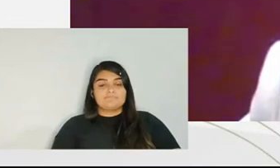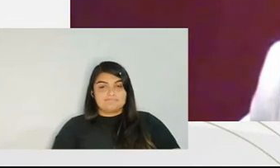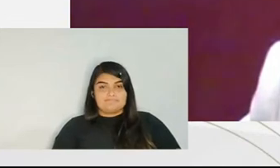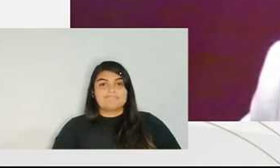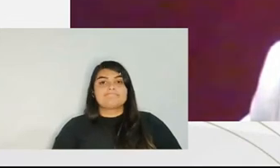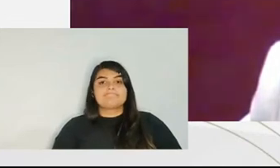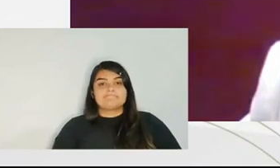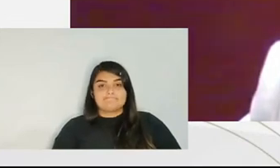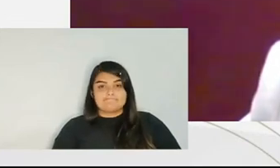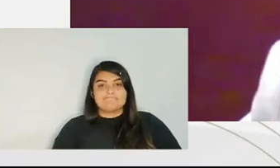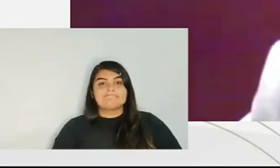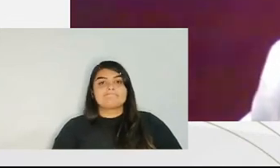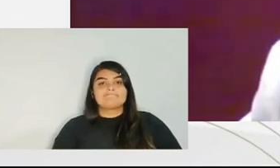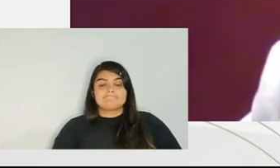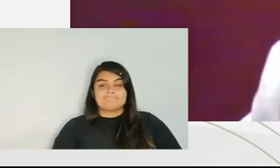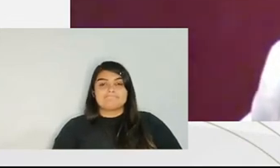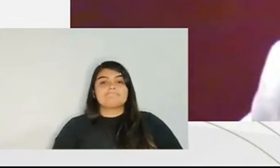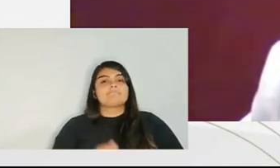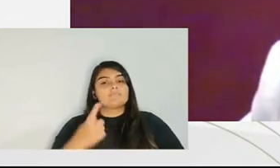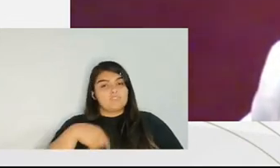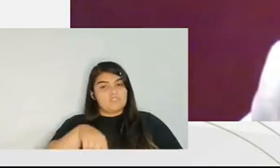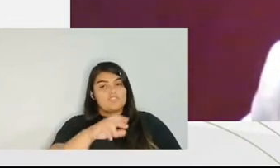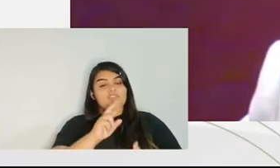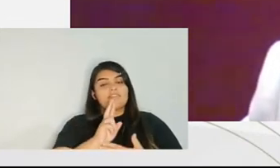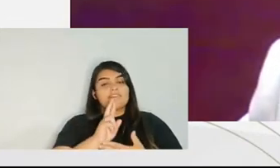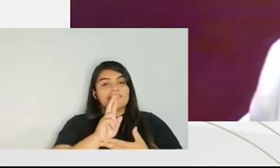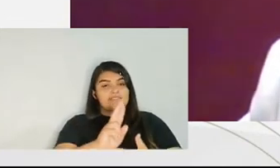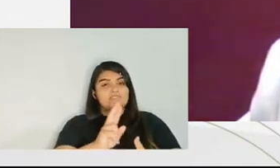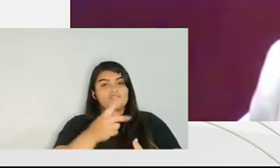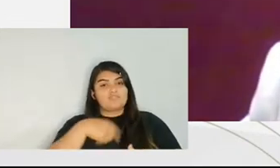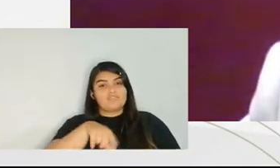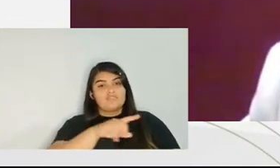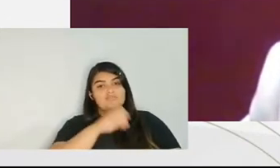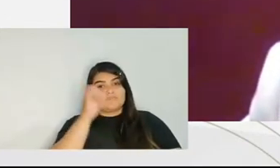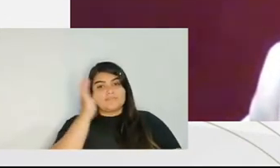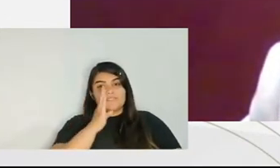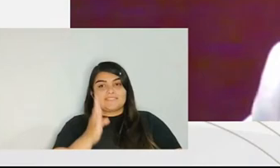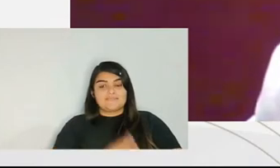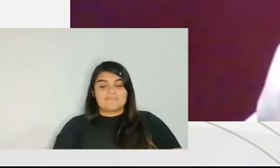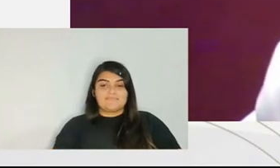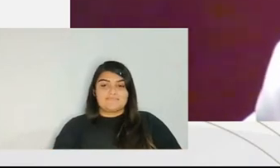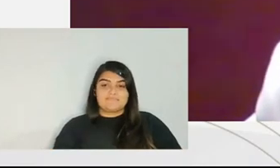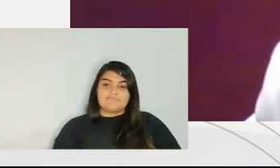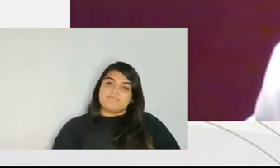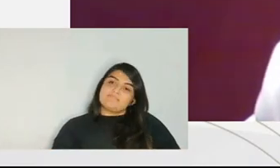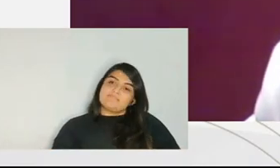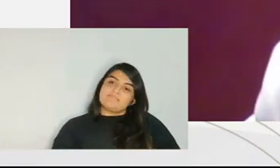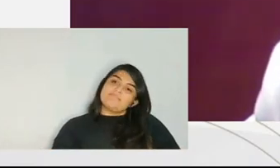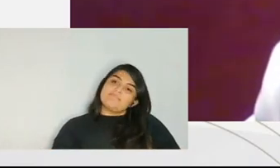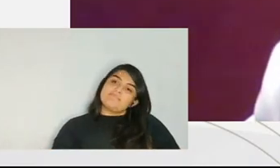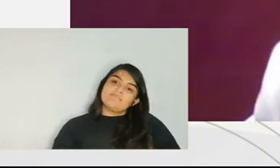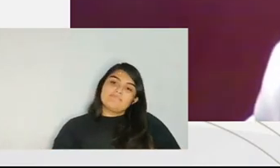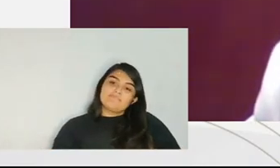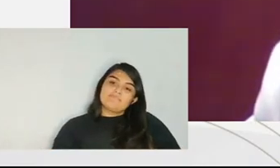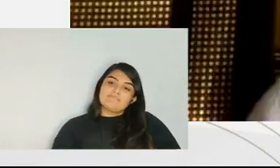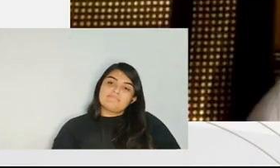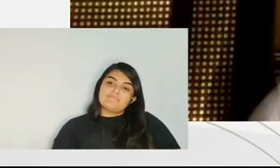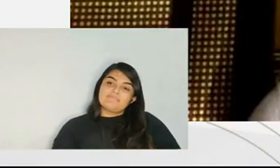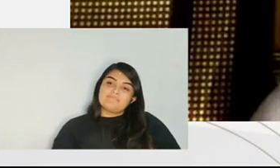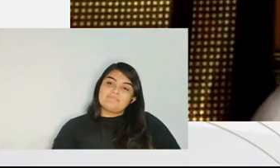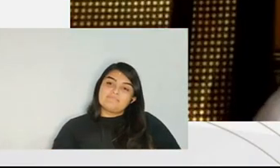he works with the district attorney and he has some amazing material so please rogerio